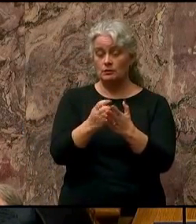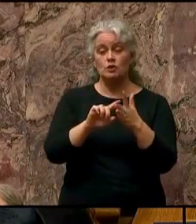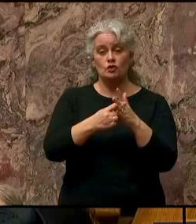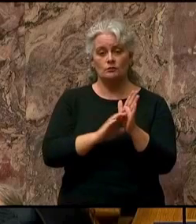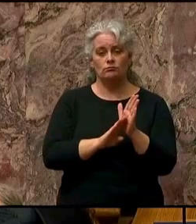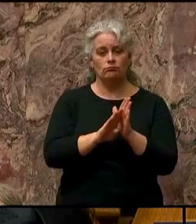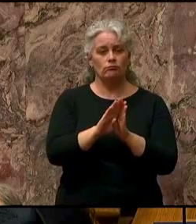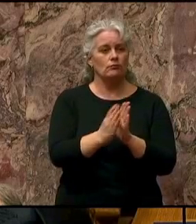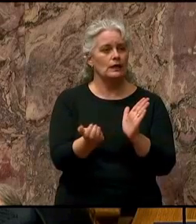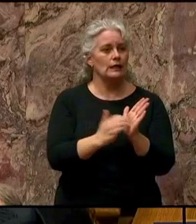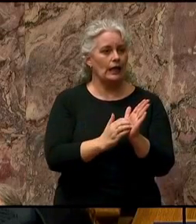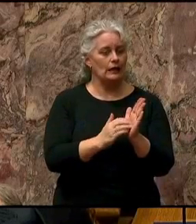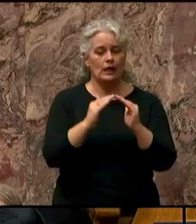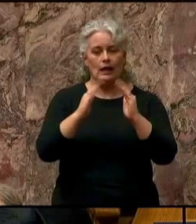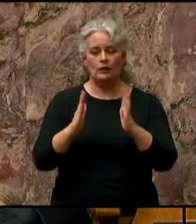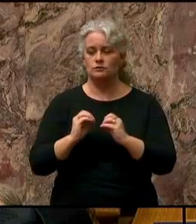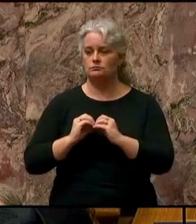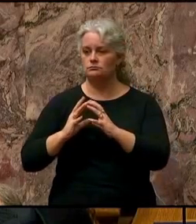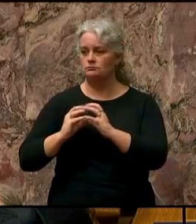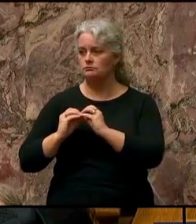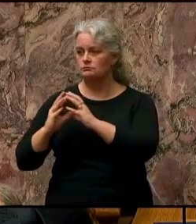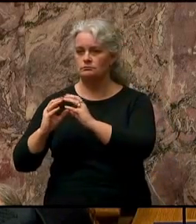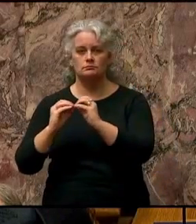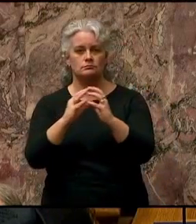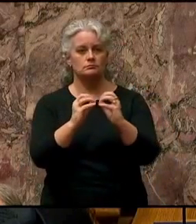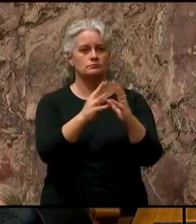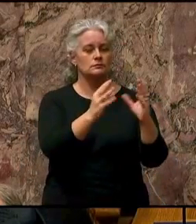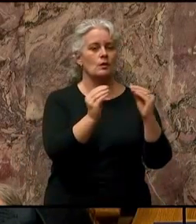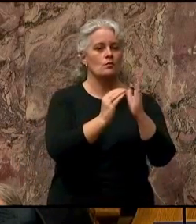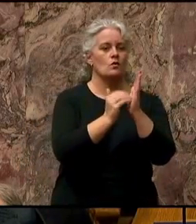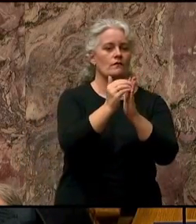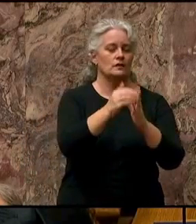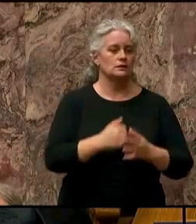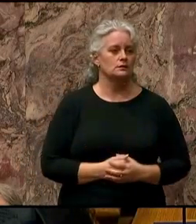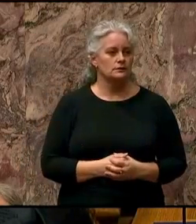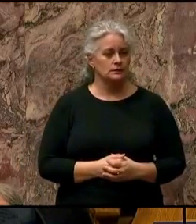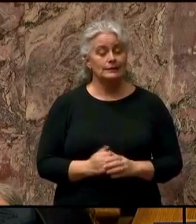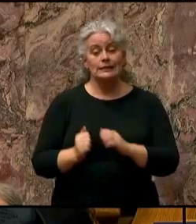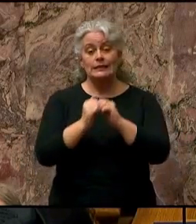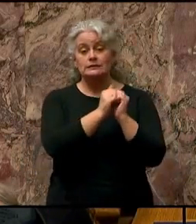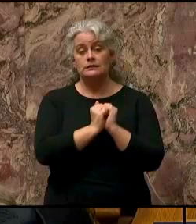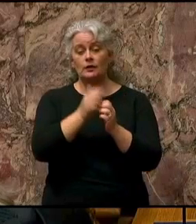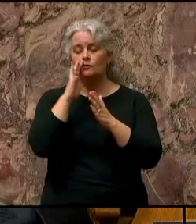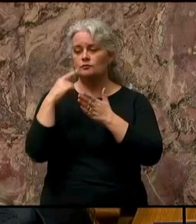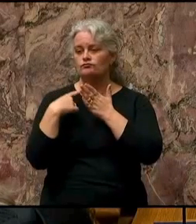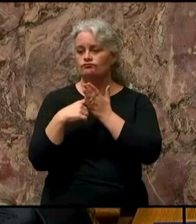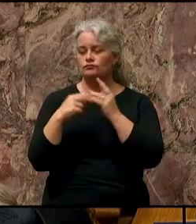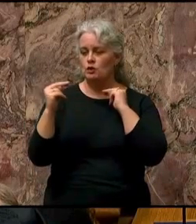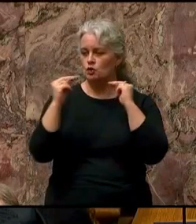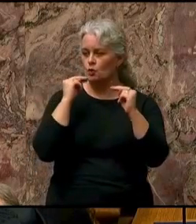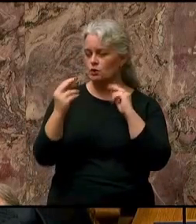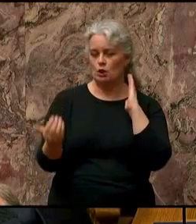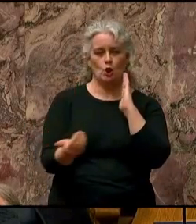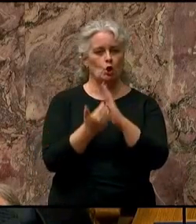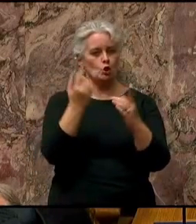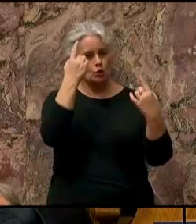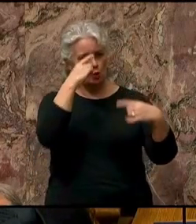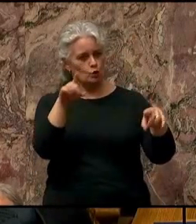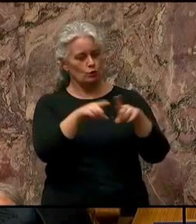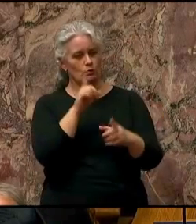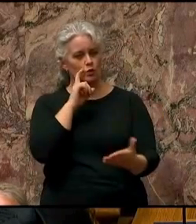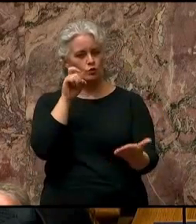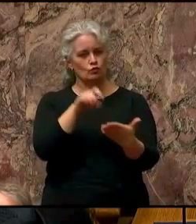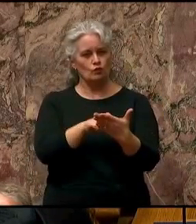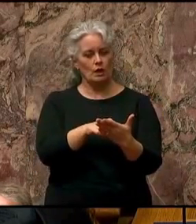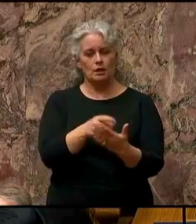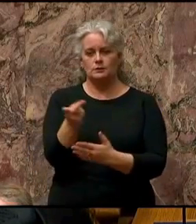rebound and housing starts are on the rise. Together, we will negotiate a new agreement that recognises